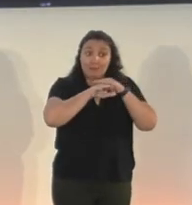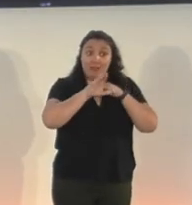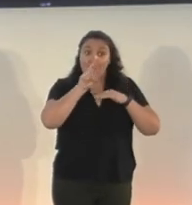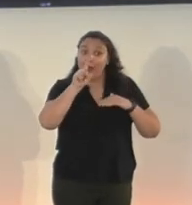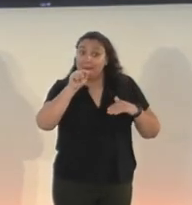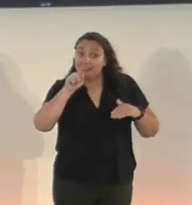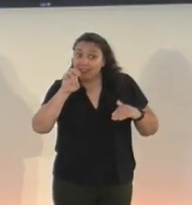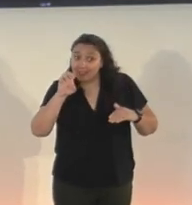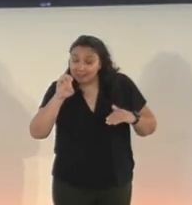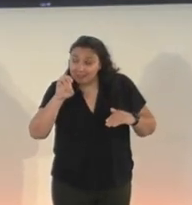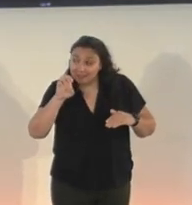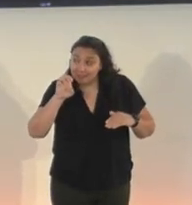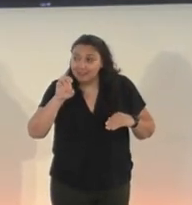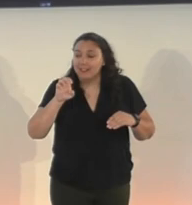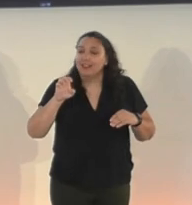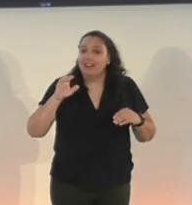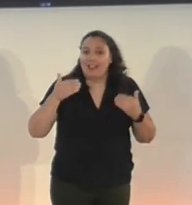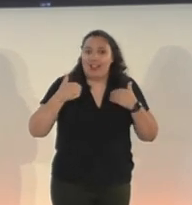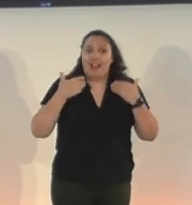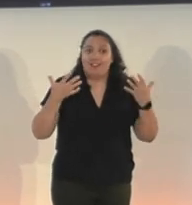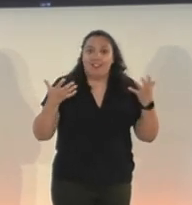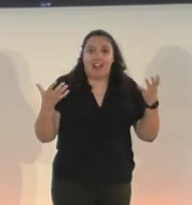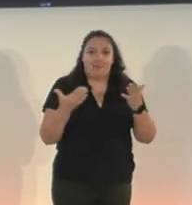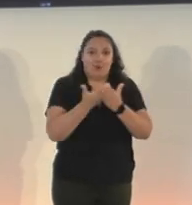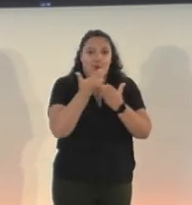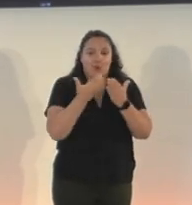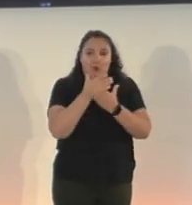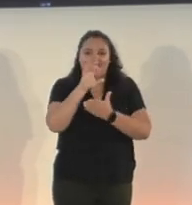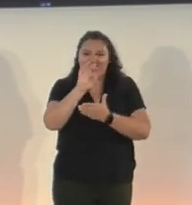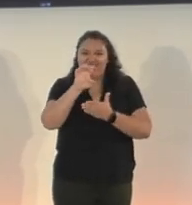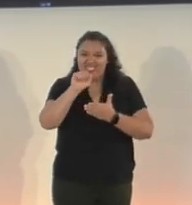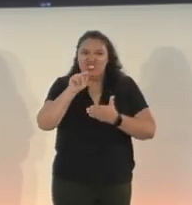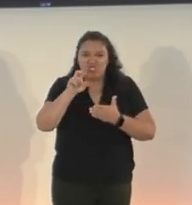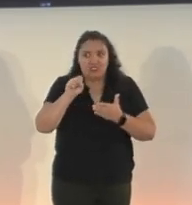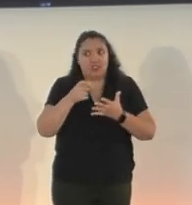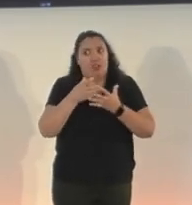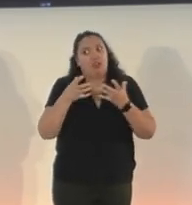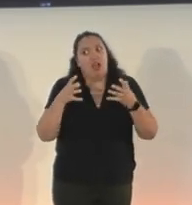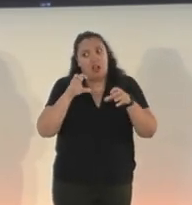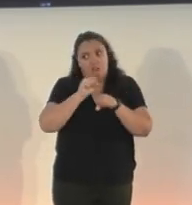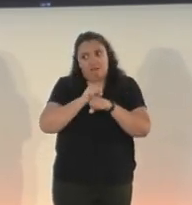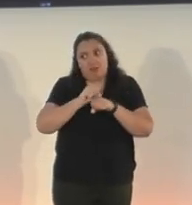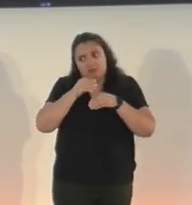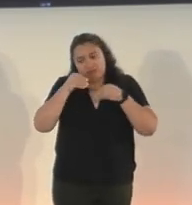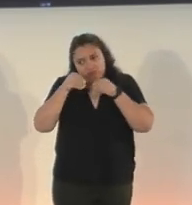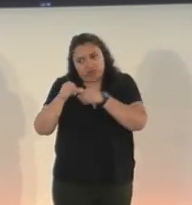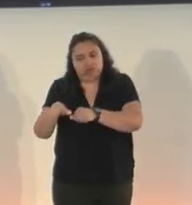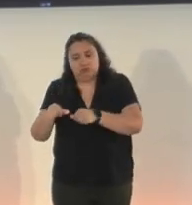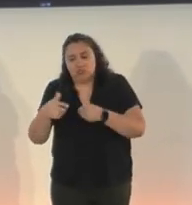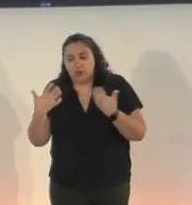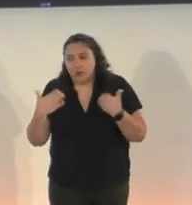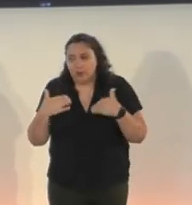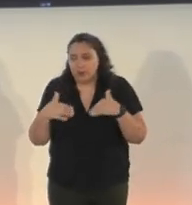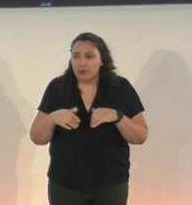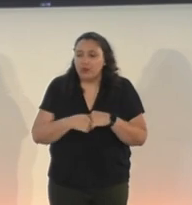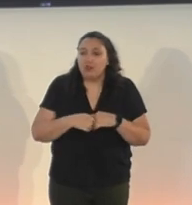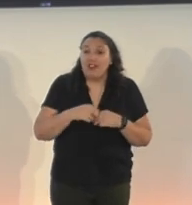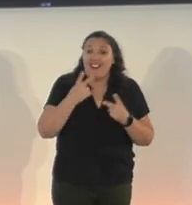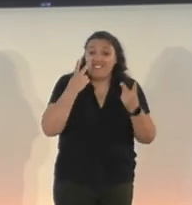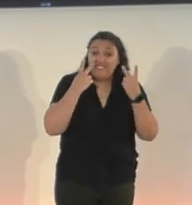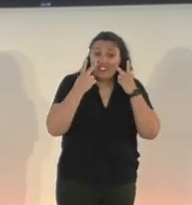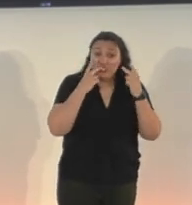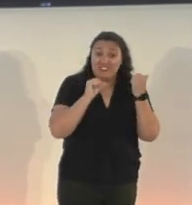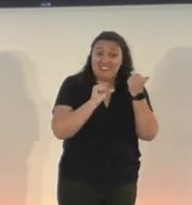So, the update came with a lot of features. There is a lot of work that went into this. But mainly, what we added was a vision assistance